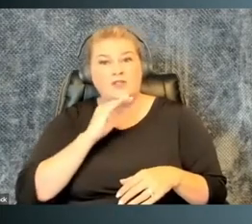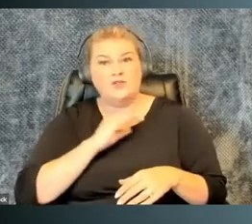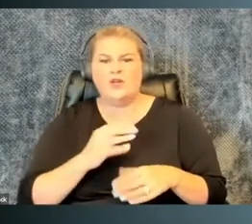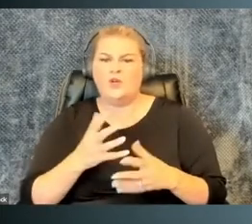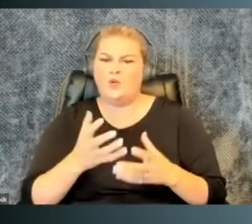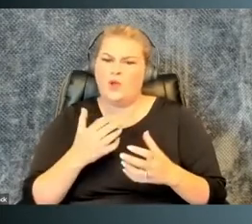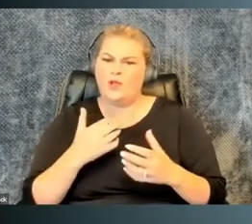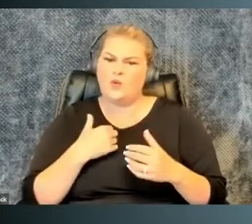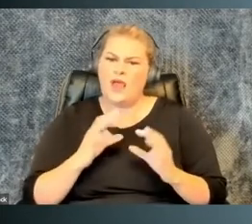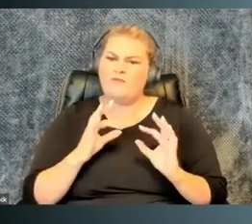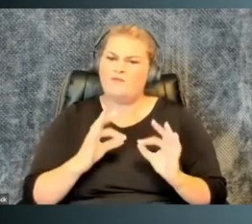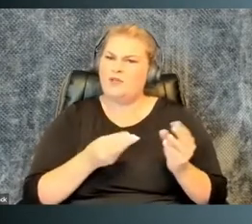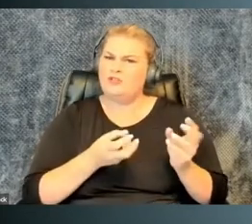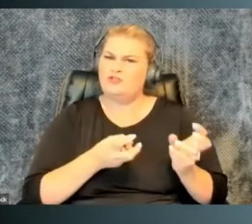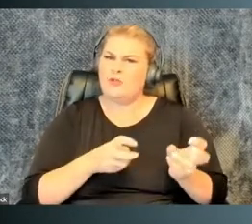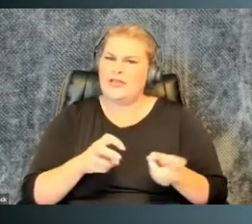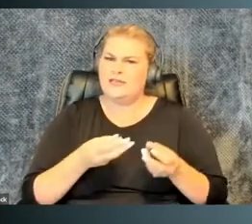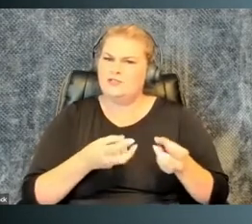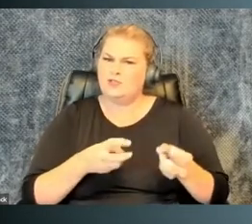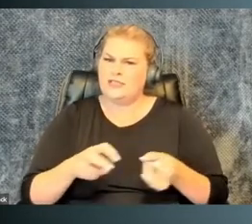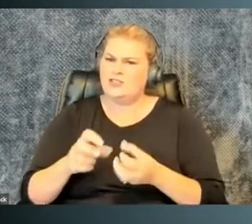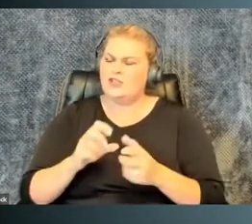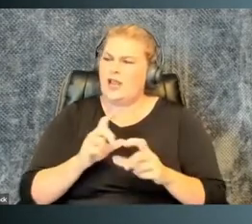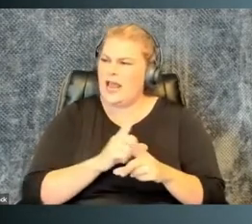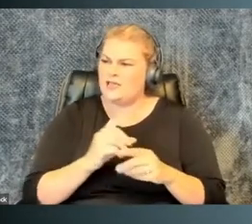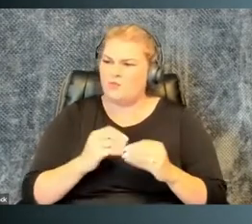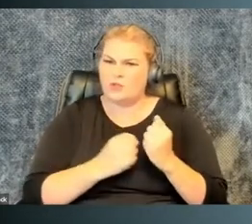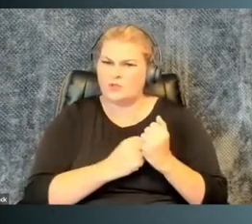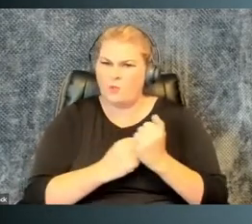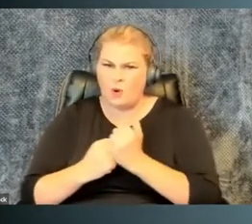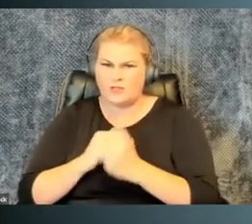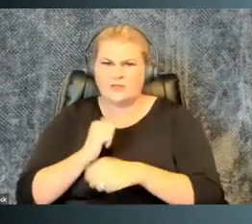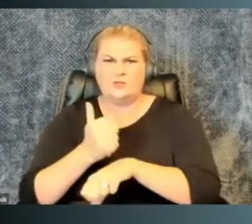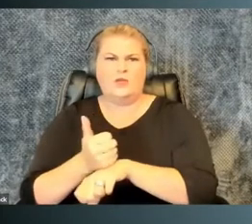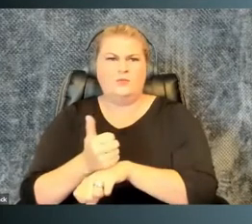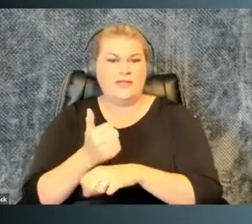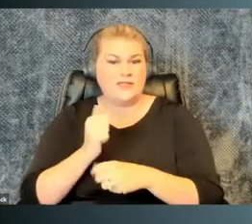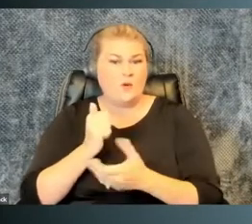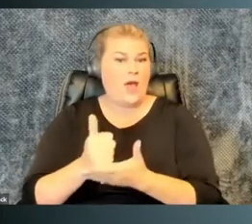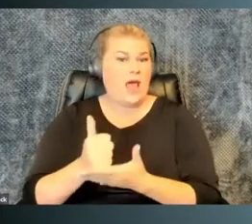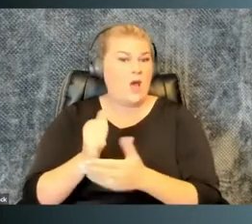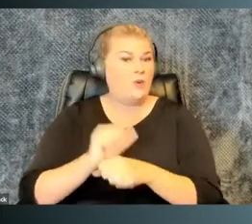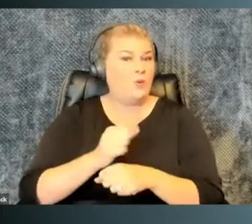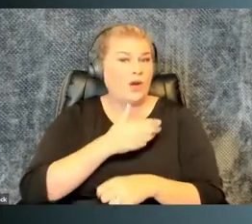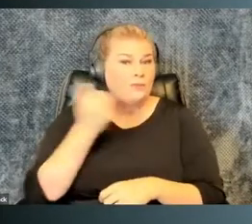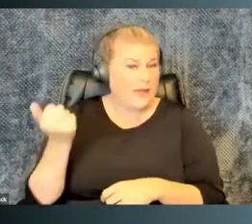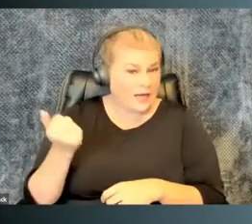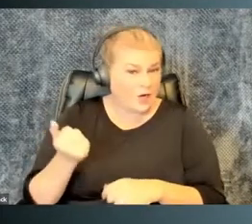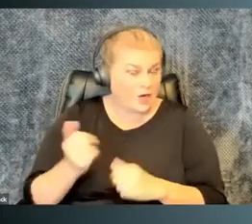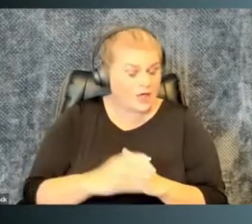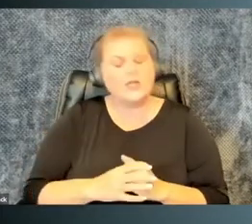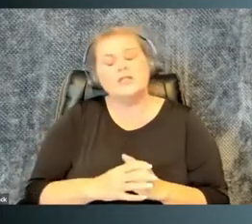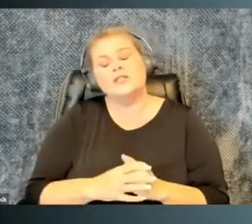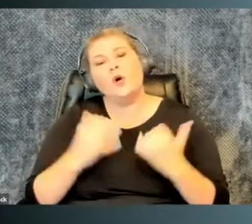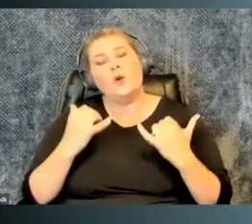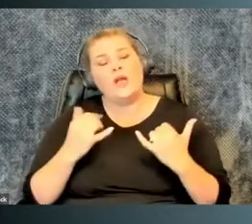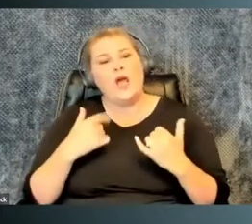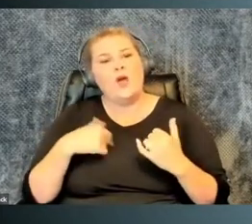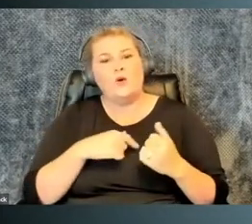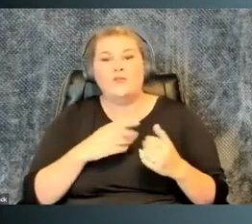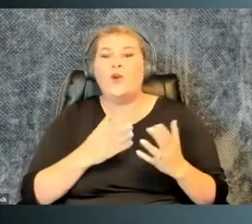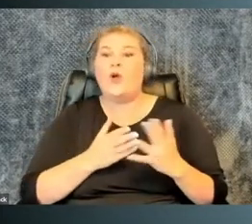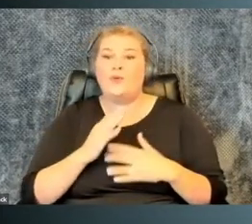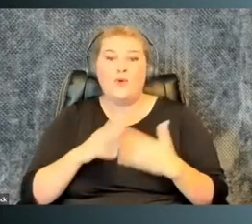frustrating. You would like a way to have seamless transitions as you need more supports put in place that would help you work better anyway.